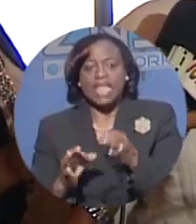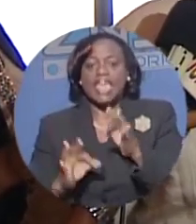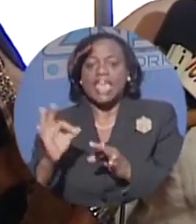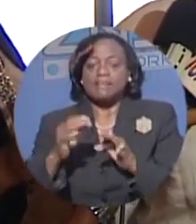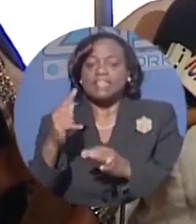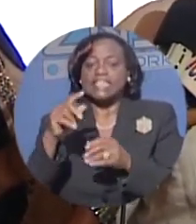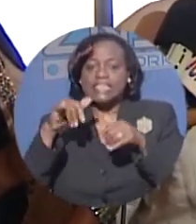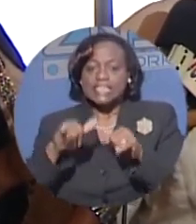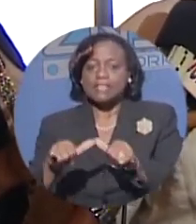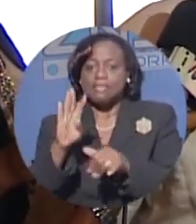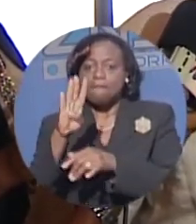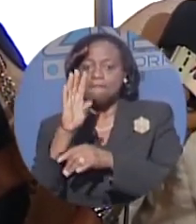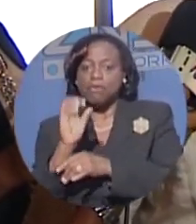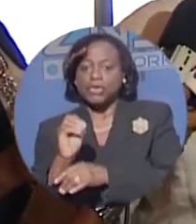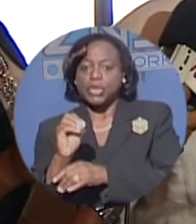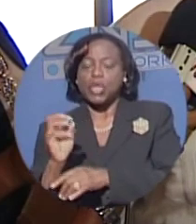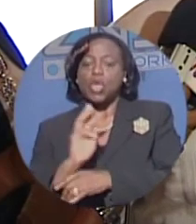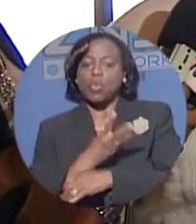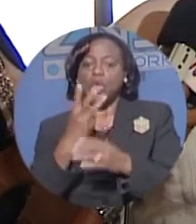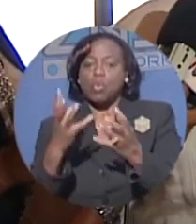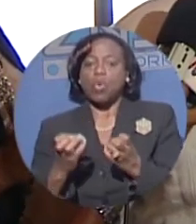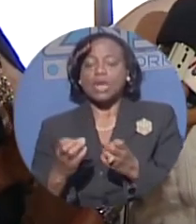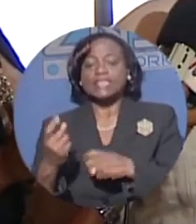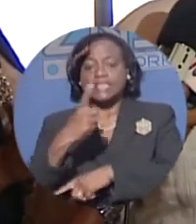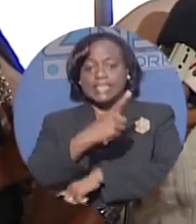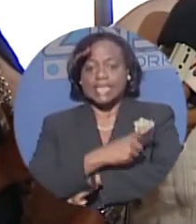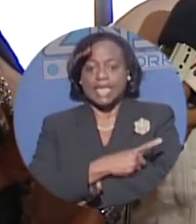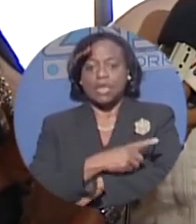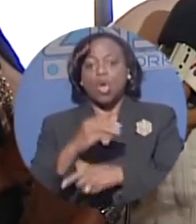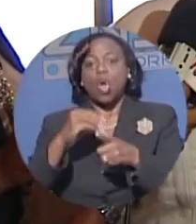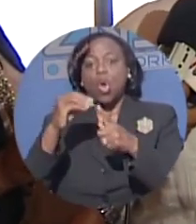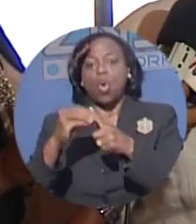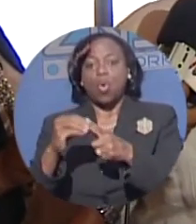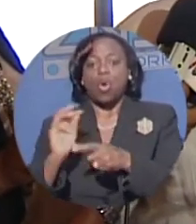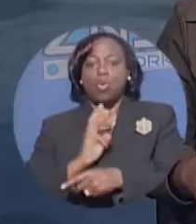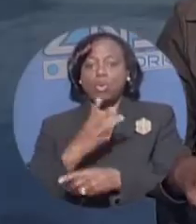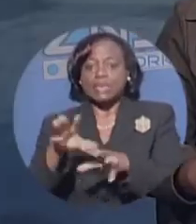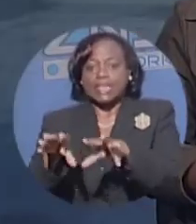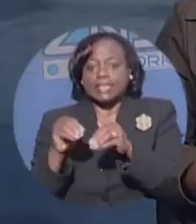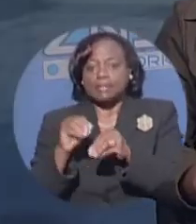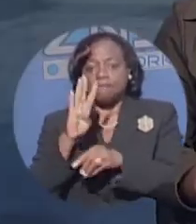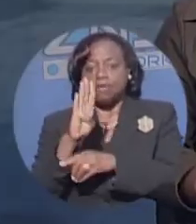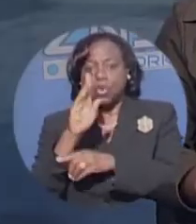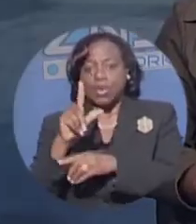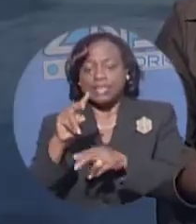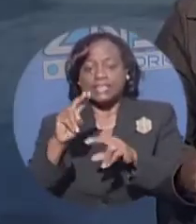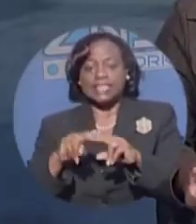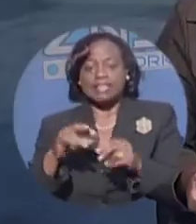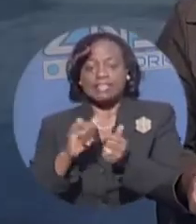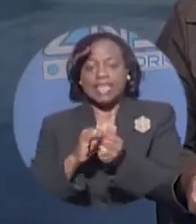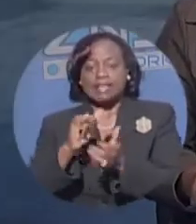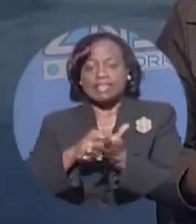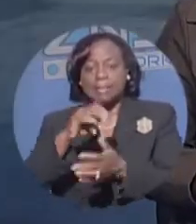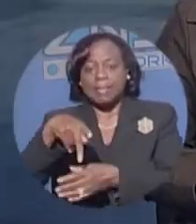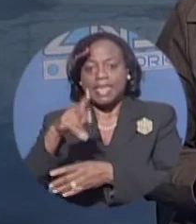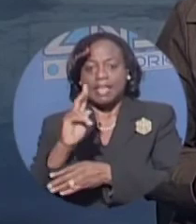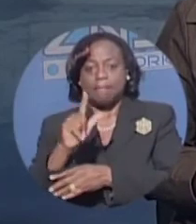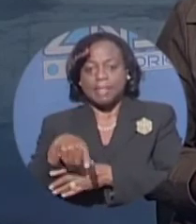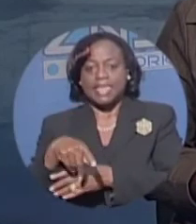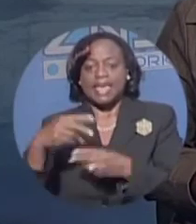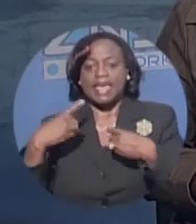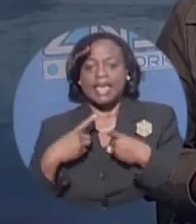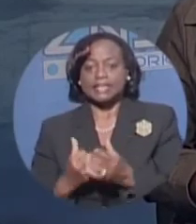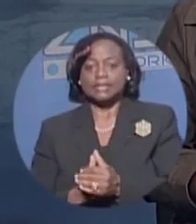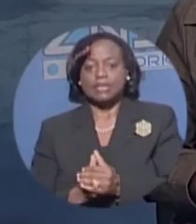the 40 we want today, or whether or not we want to accept the 41 that they have. Ms. we all remember this occasion. It was September